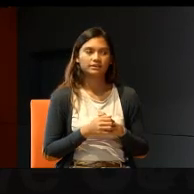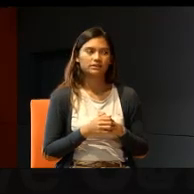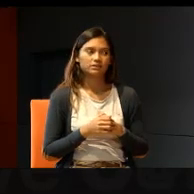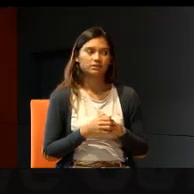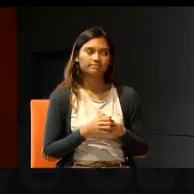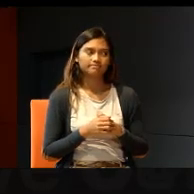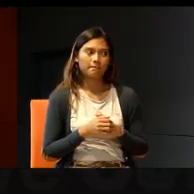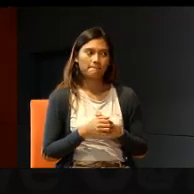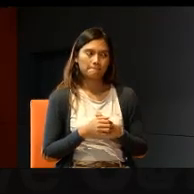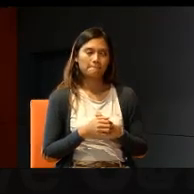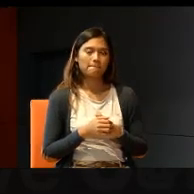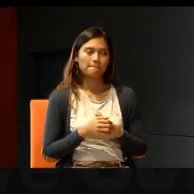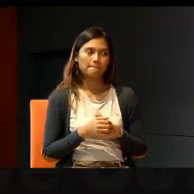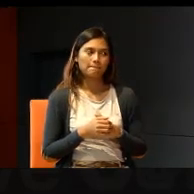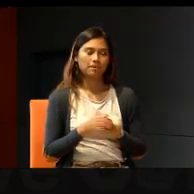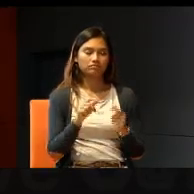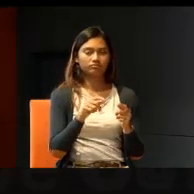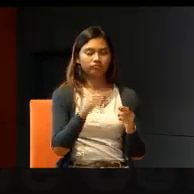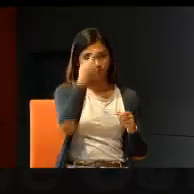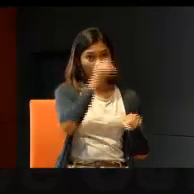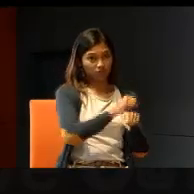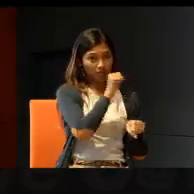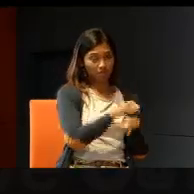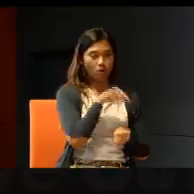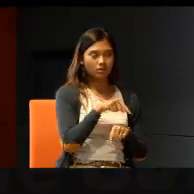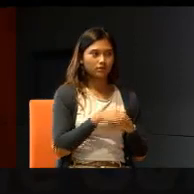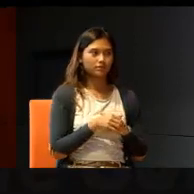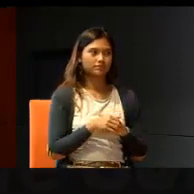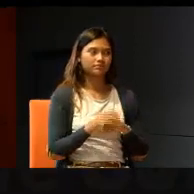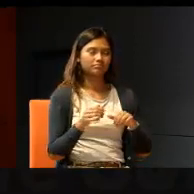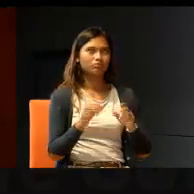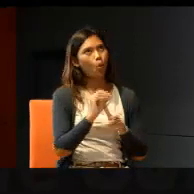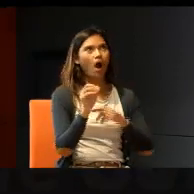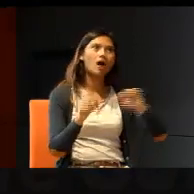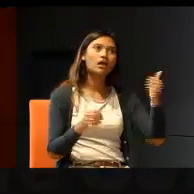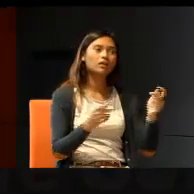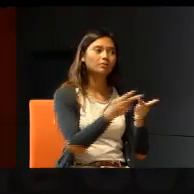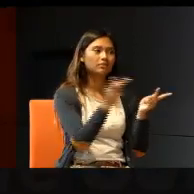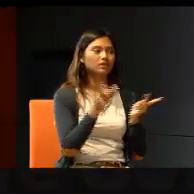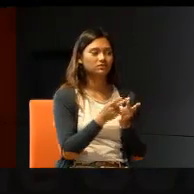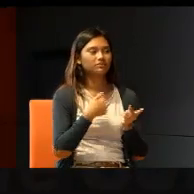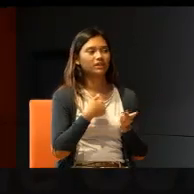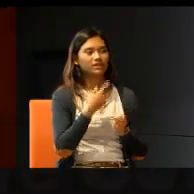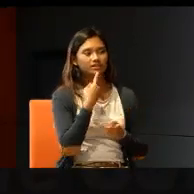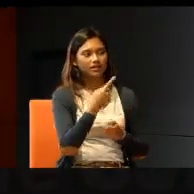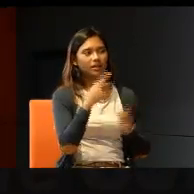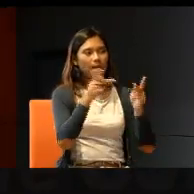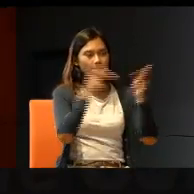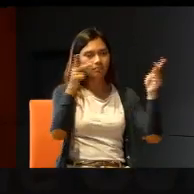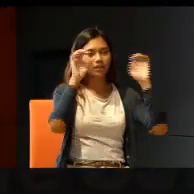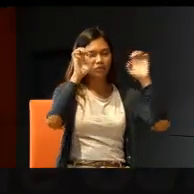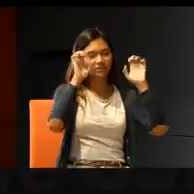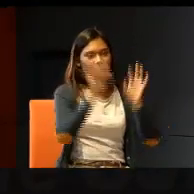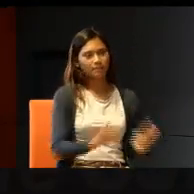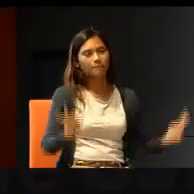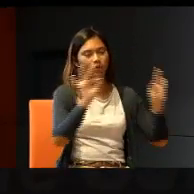whereas you are talking about Singapore's case or other places, I would still say public agitation is very